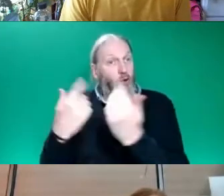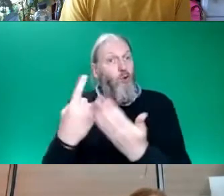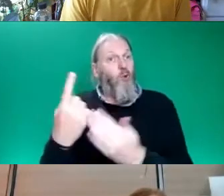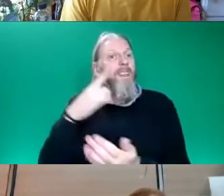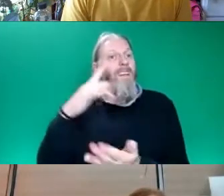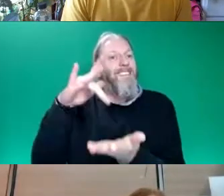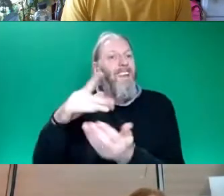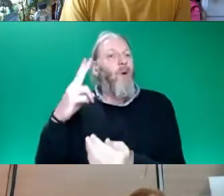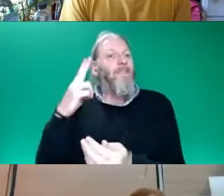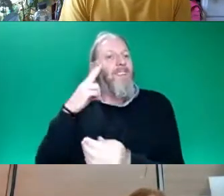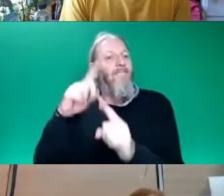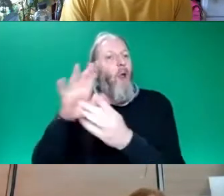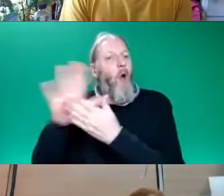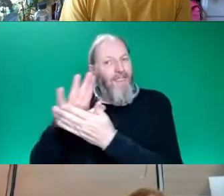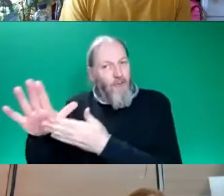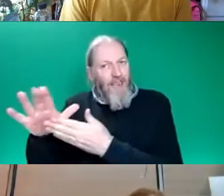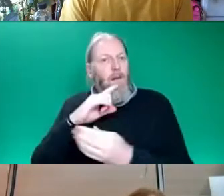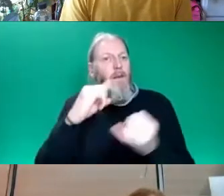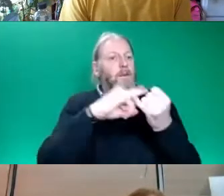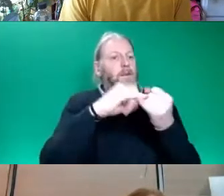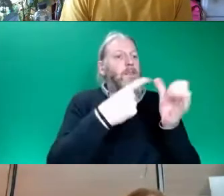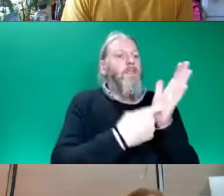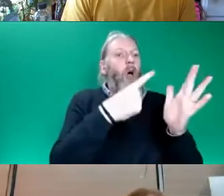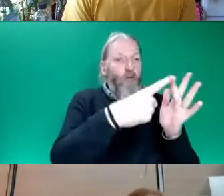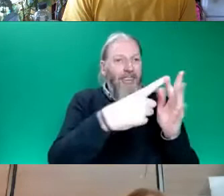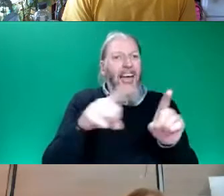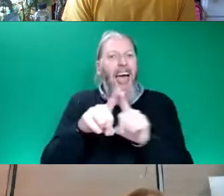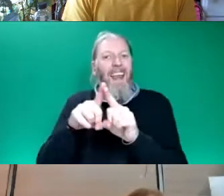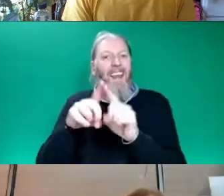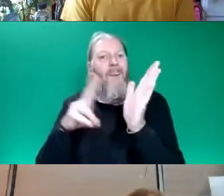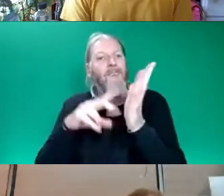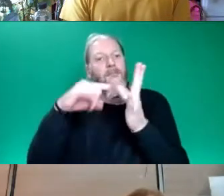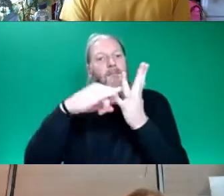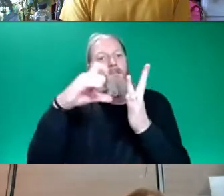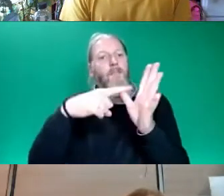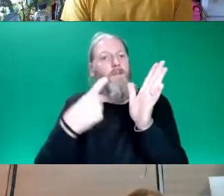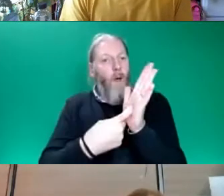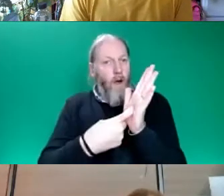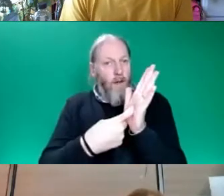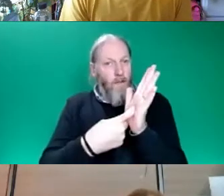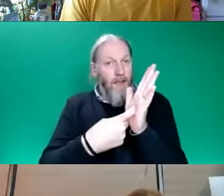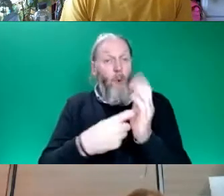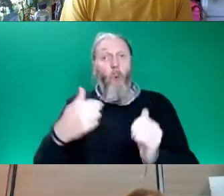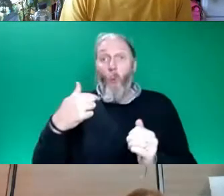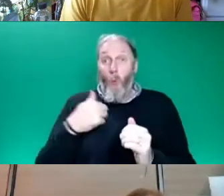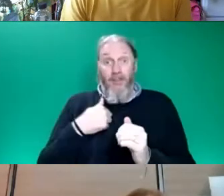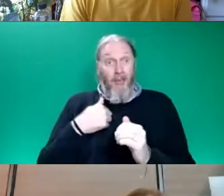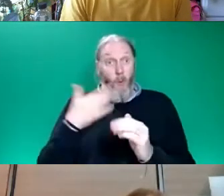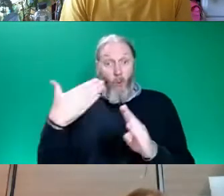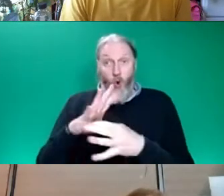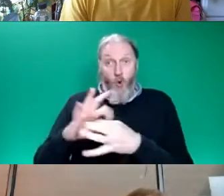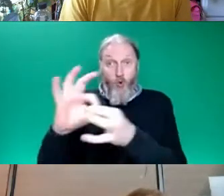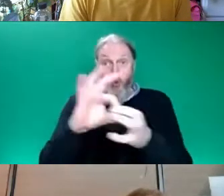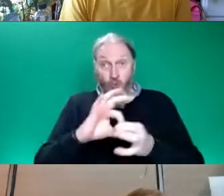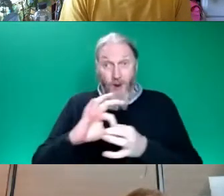SARI Stand Against Racism and Inequality and VOSCA and we came together as a partnership to help make sure that individuals,